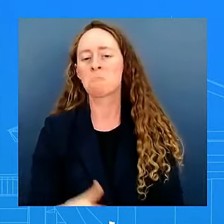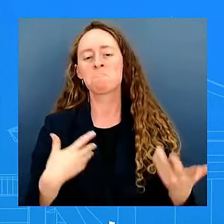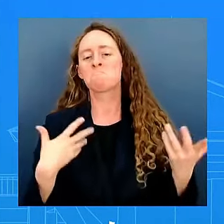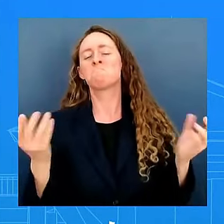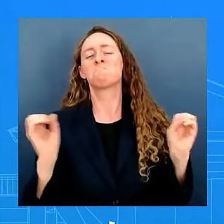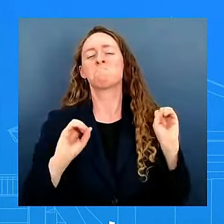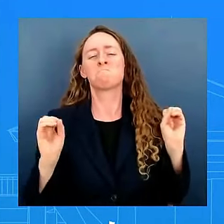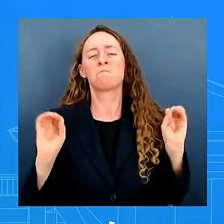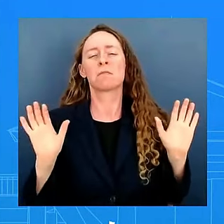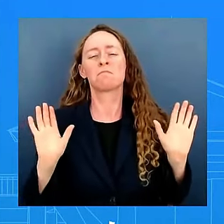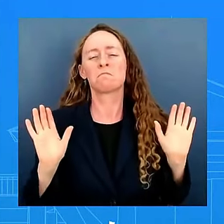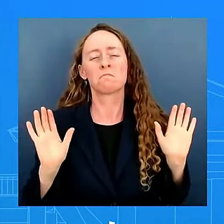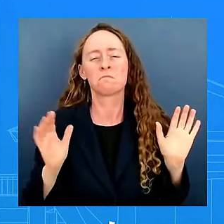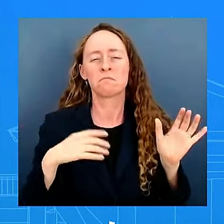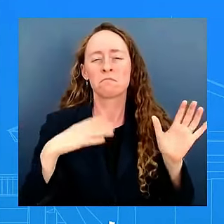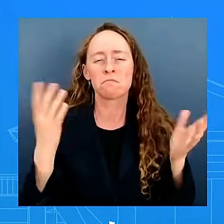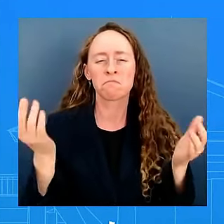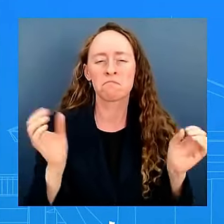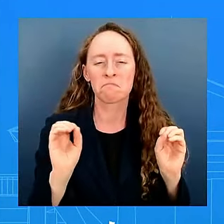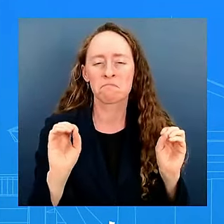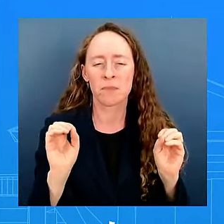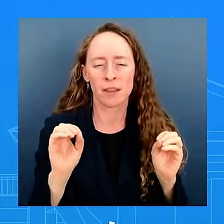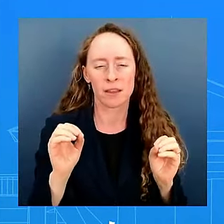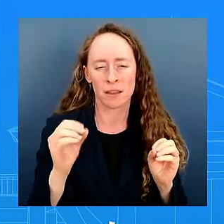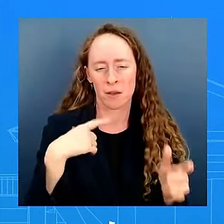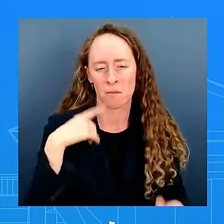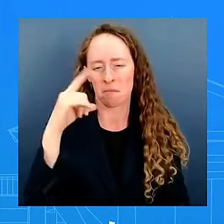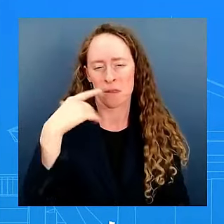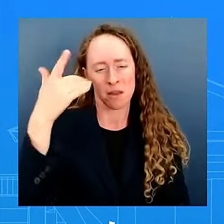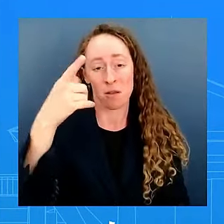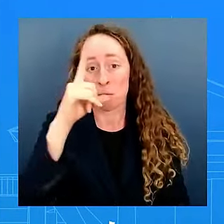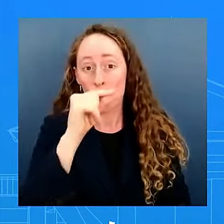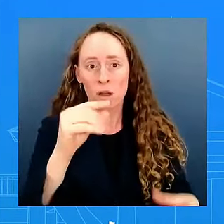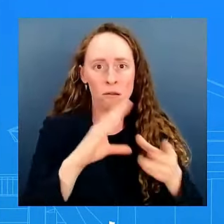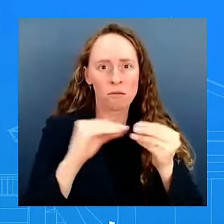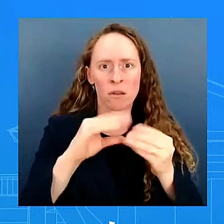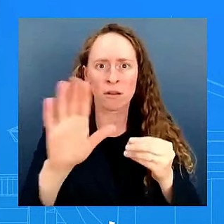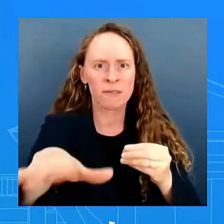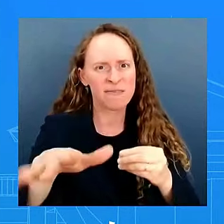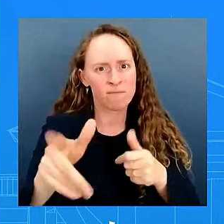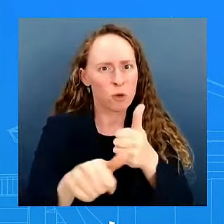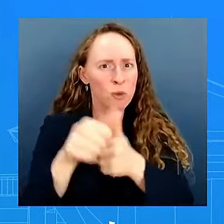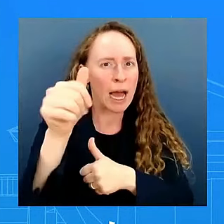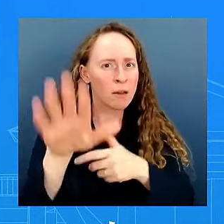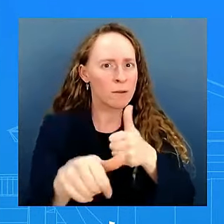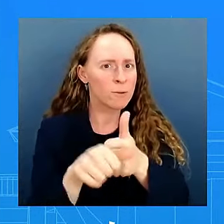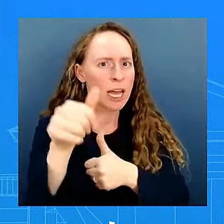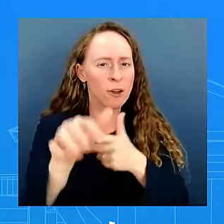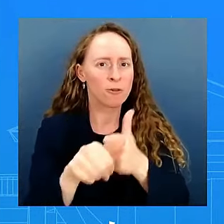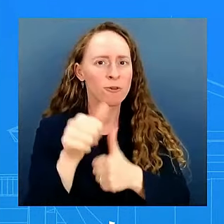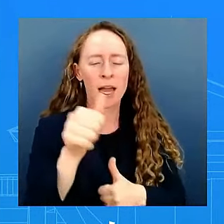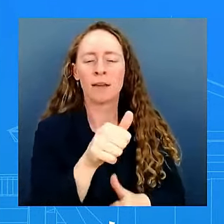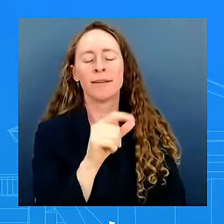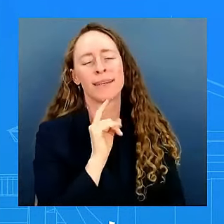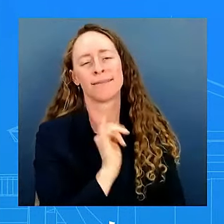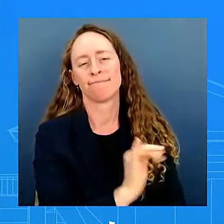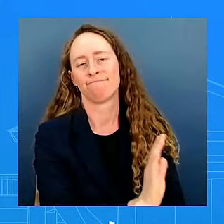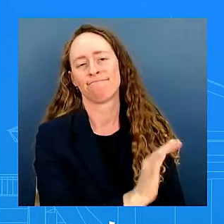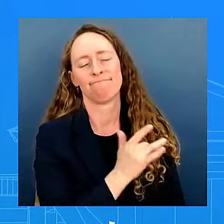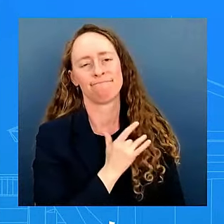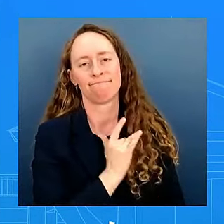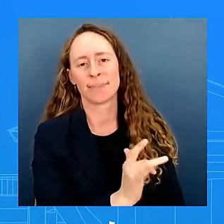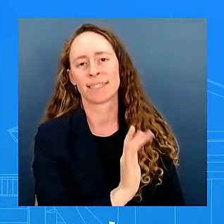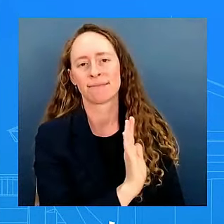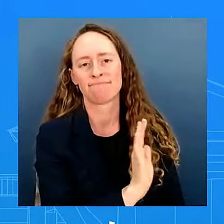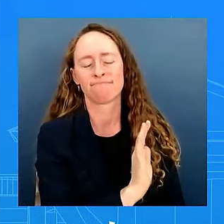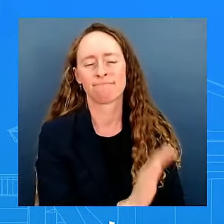this type of dangerous uh comments dangerous rhetoric not new and there is a way to fix this this